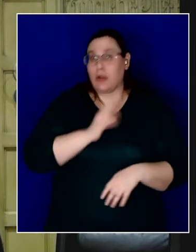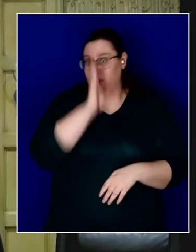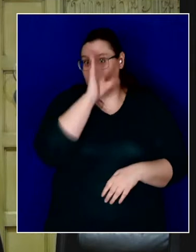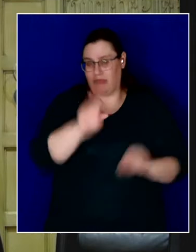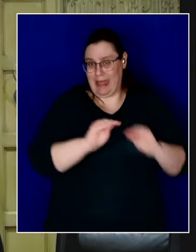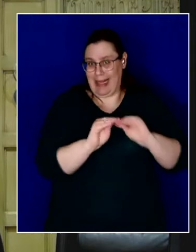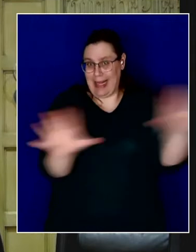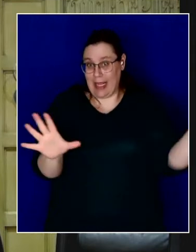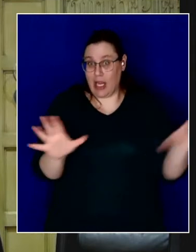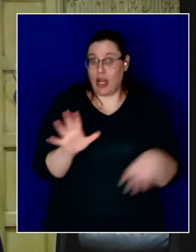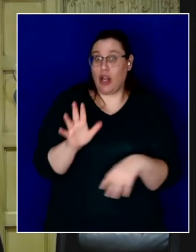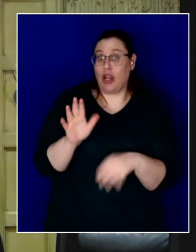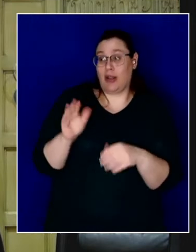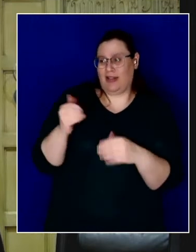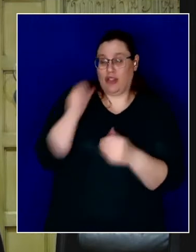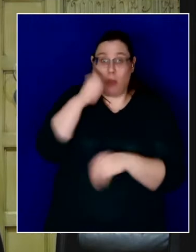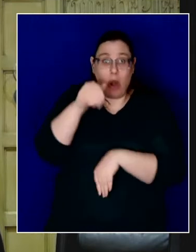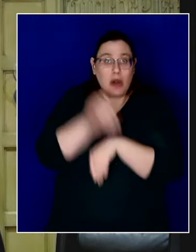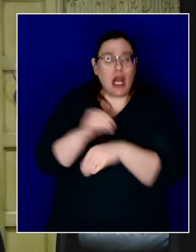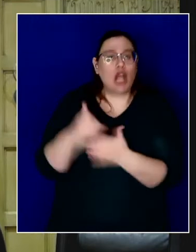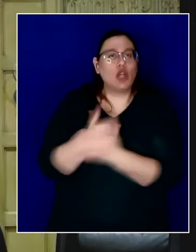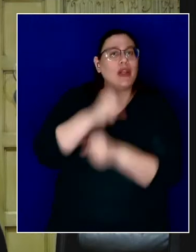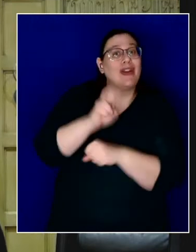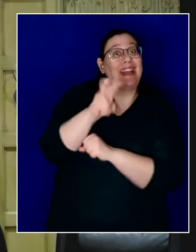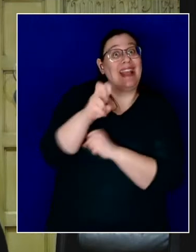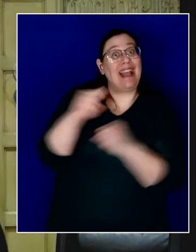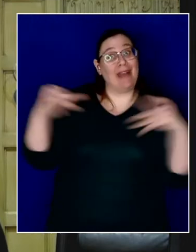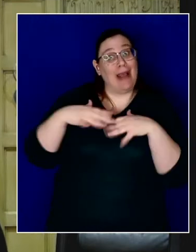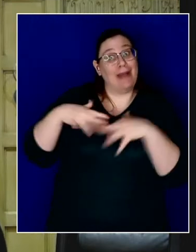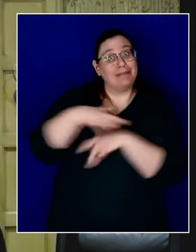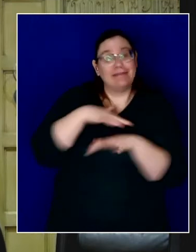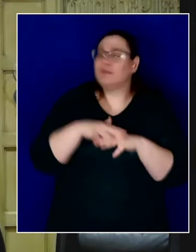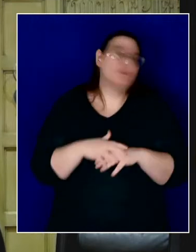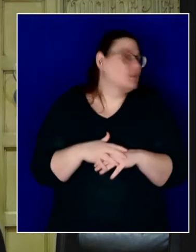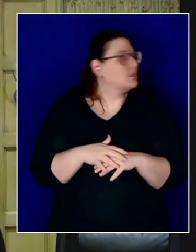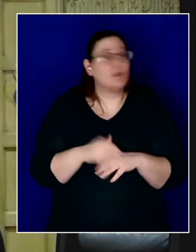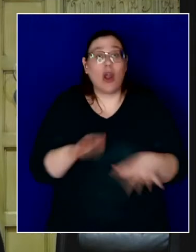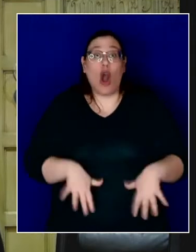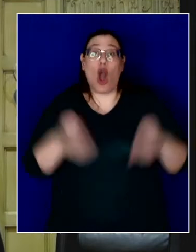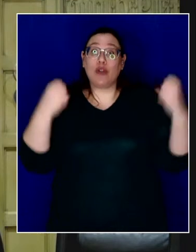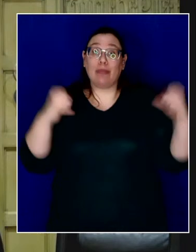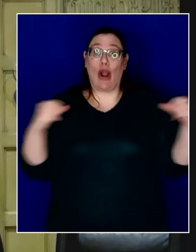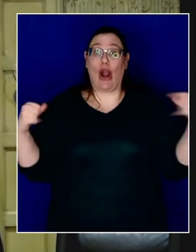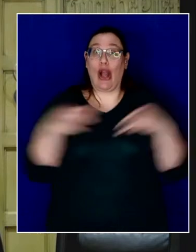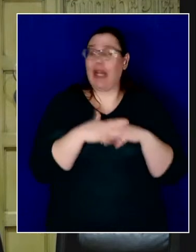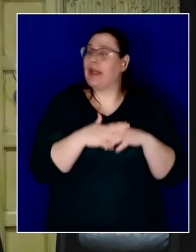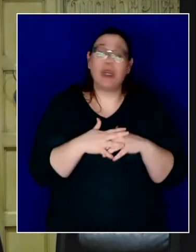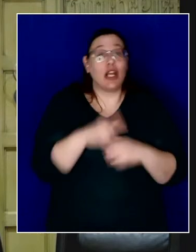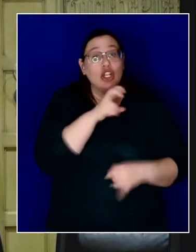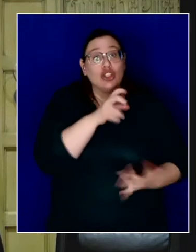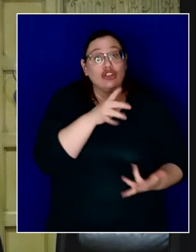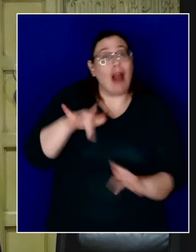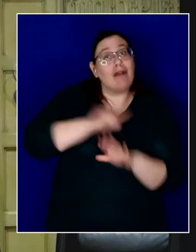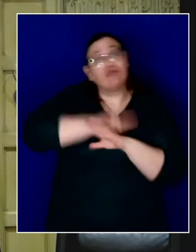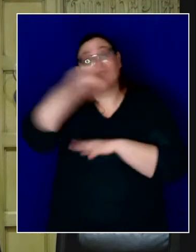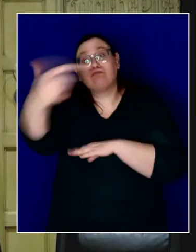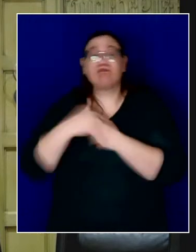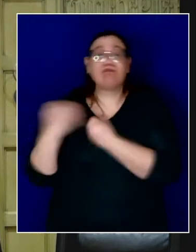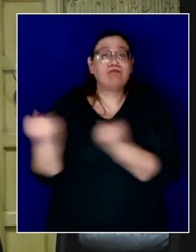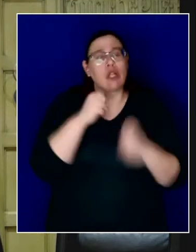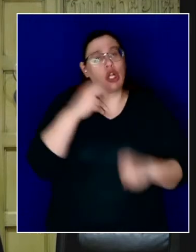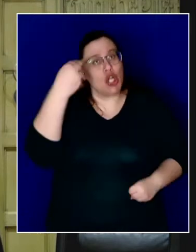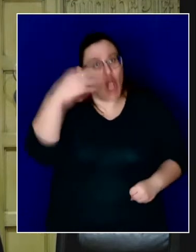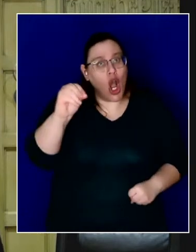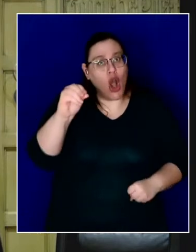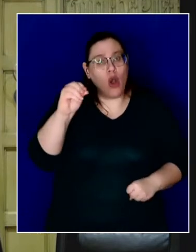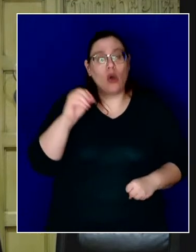others on New Year's Eve. Do not host or attend a party in person. Do not travel. Celebrate virtually.